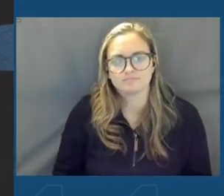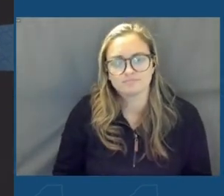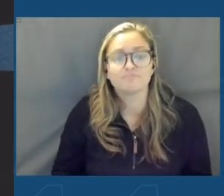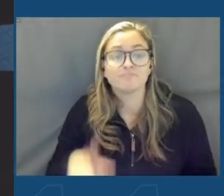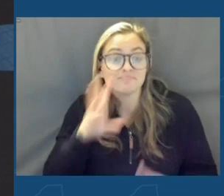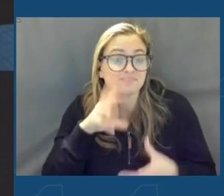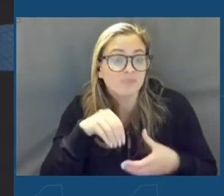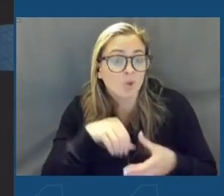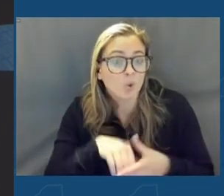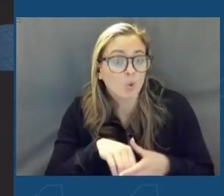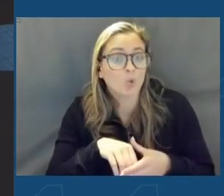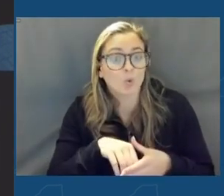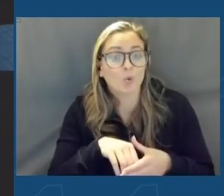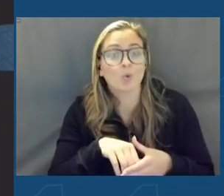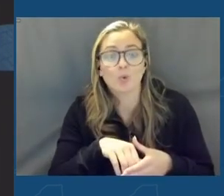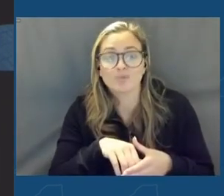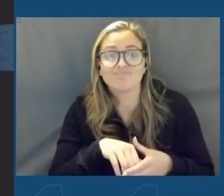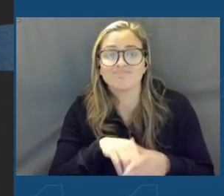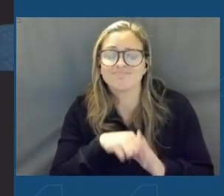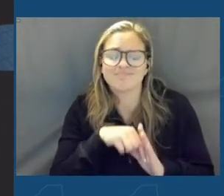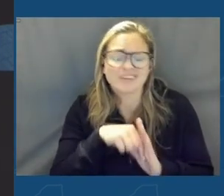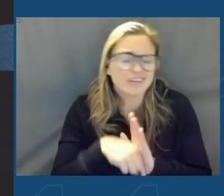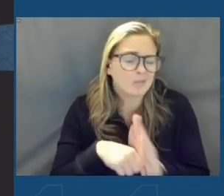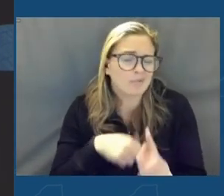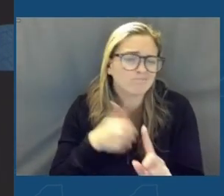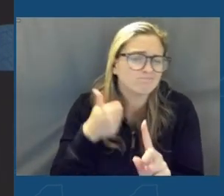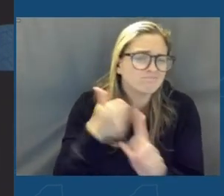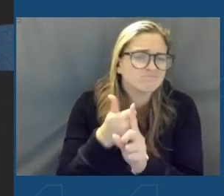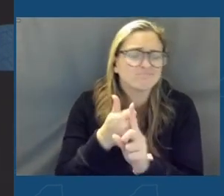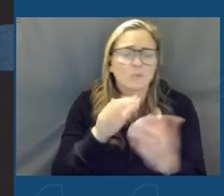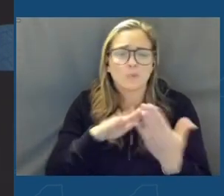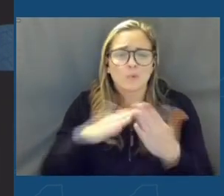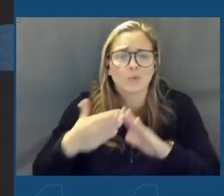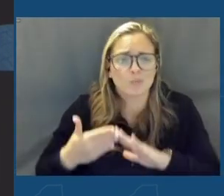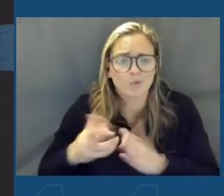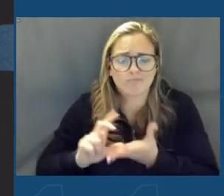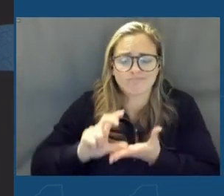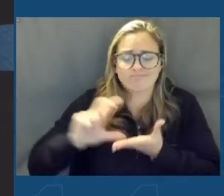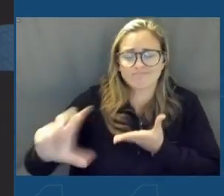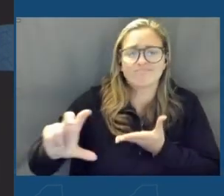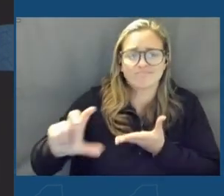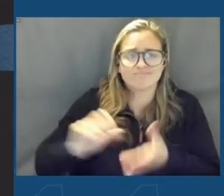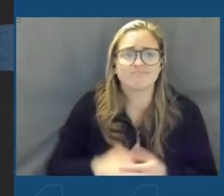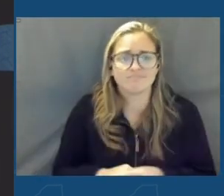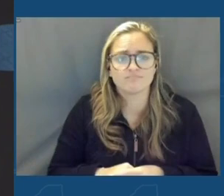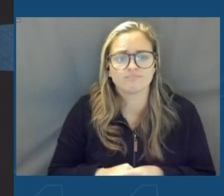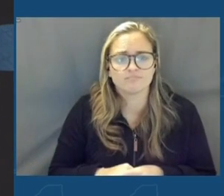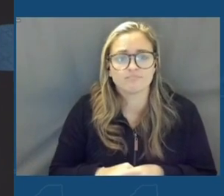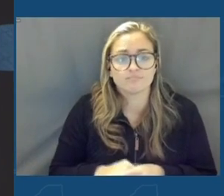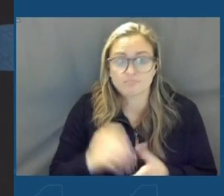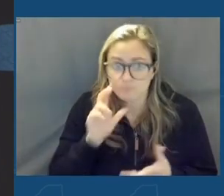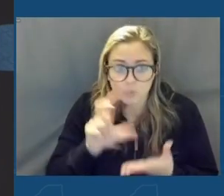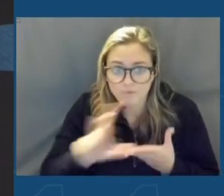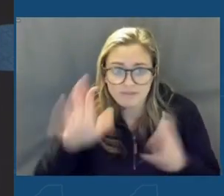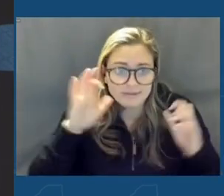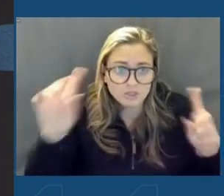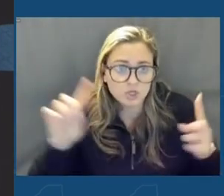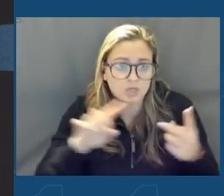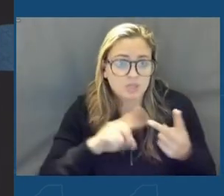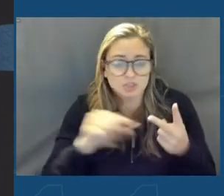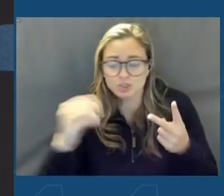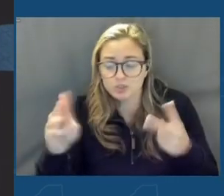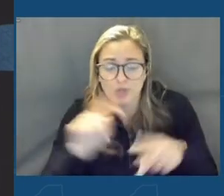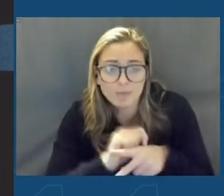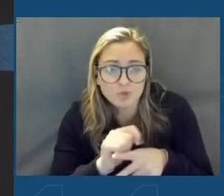includes an unprecedented and deeply impactful community investment framework that will invest in education and job